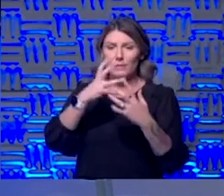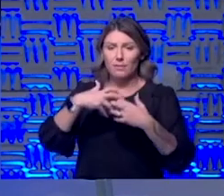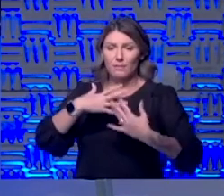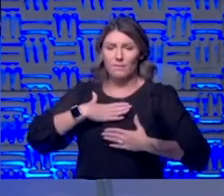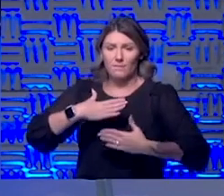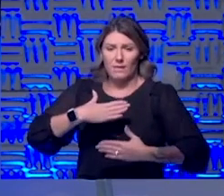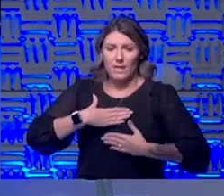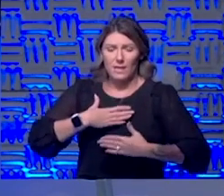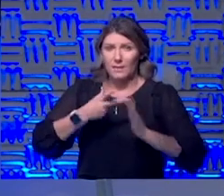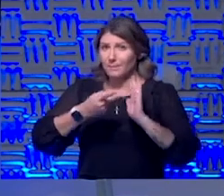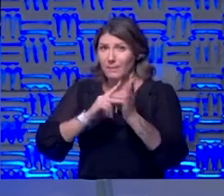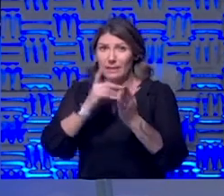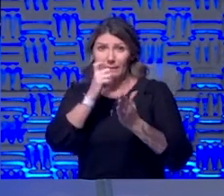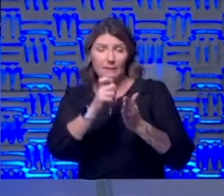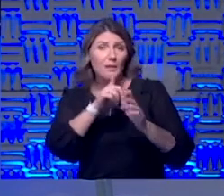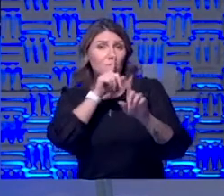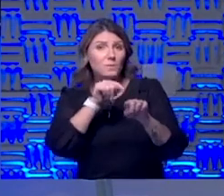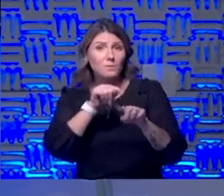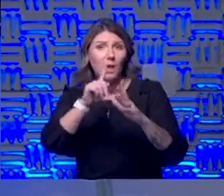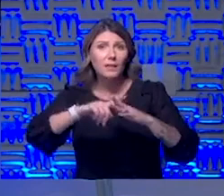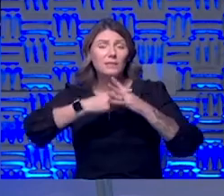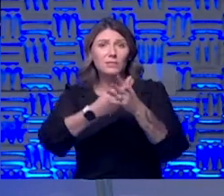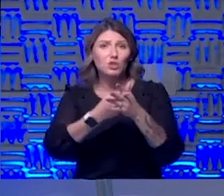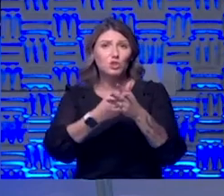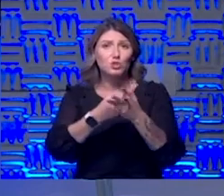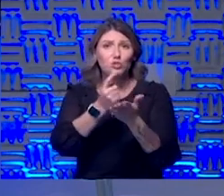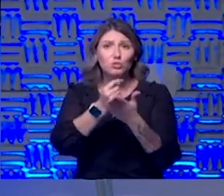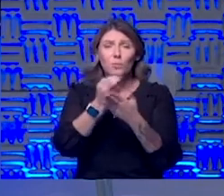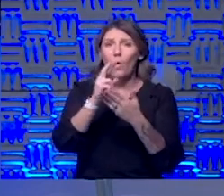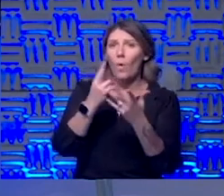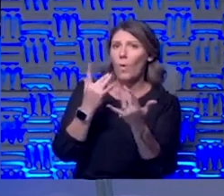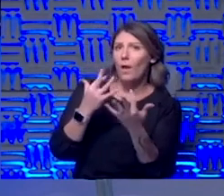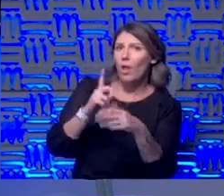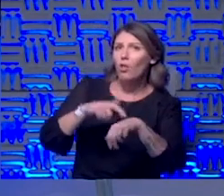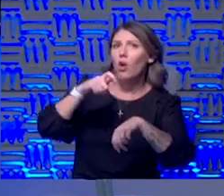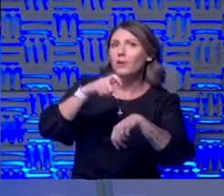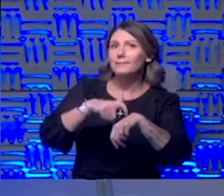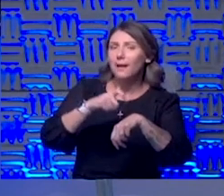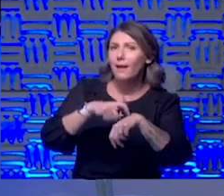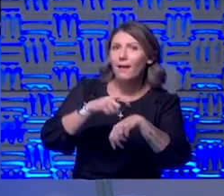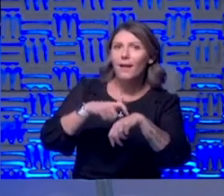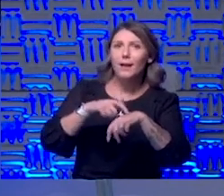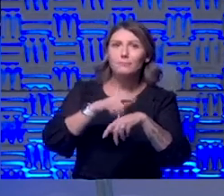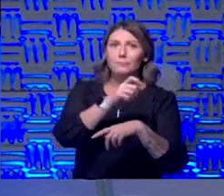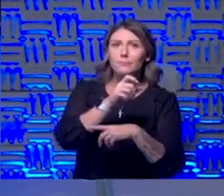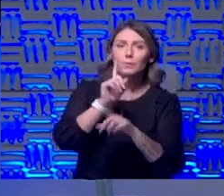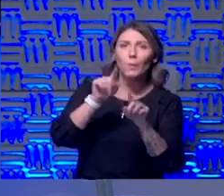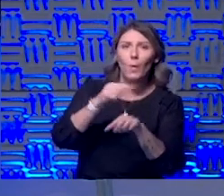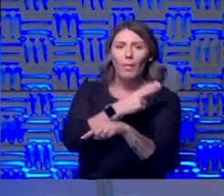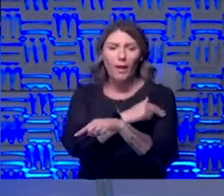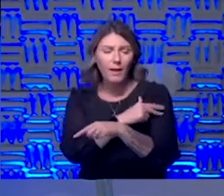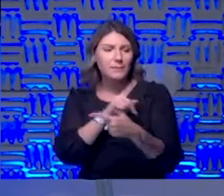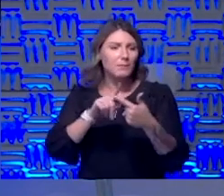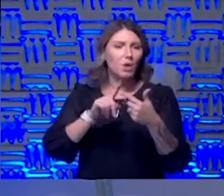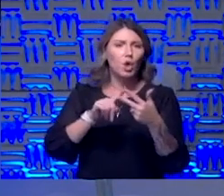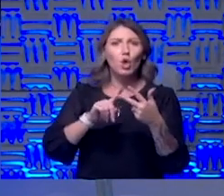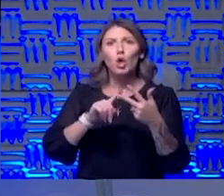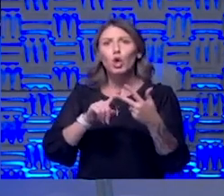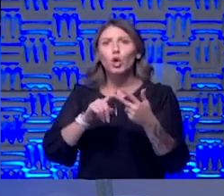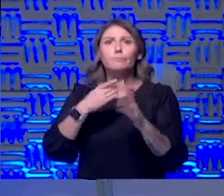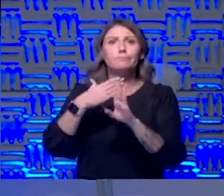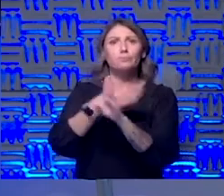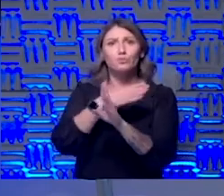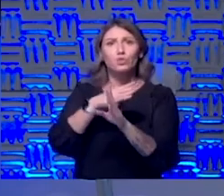respond to the initial treatment or have they waited too long to go to the hospital or have underlying conditions weight nationality age